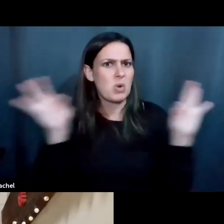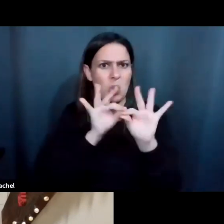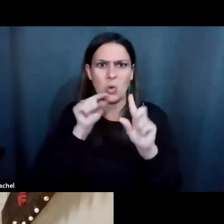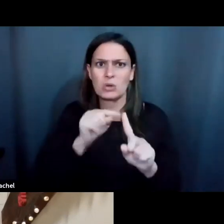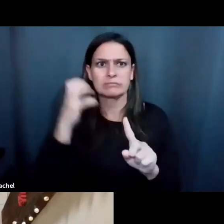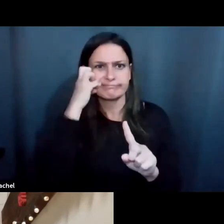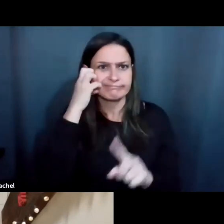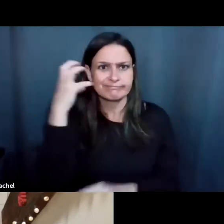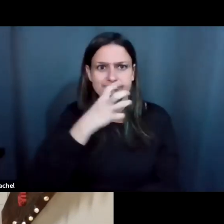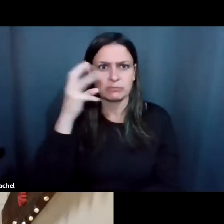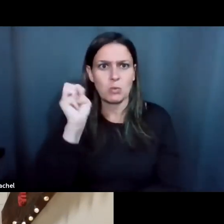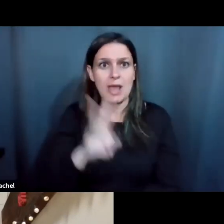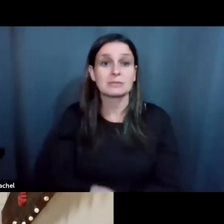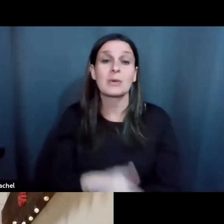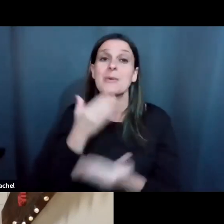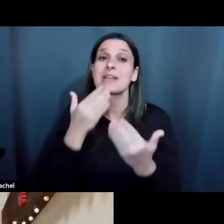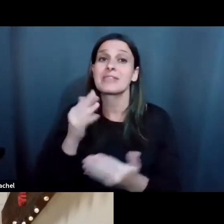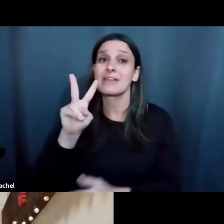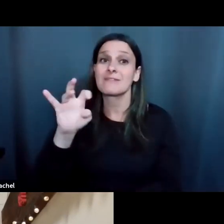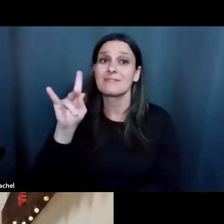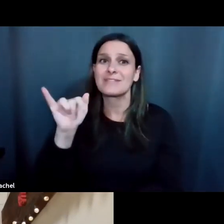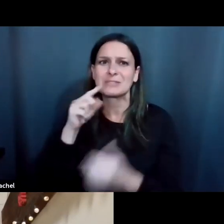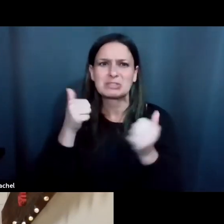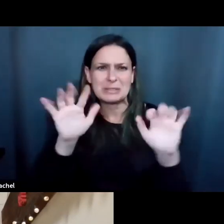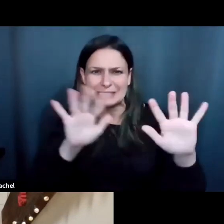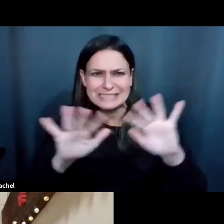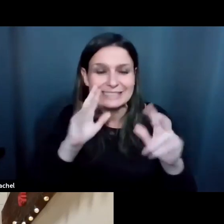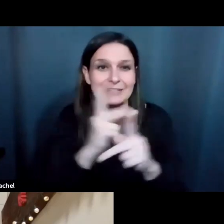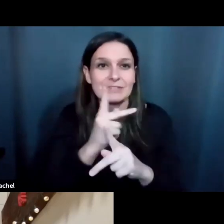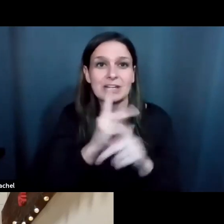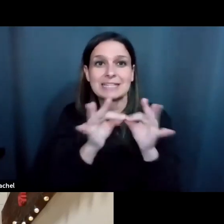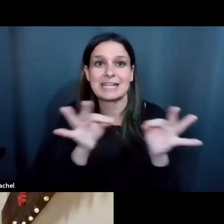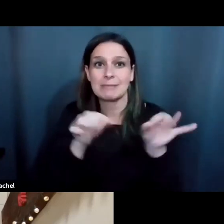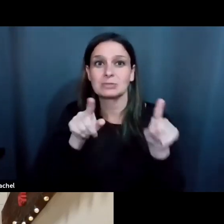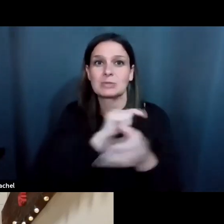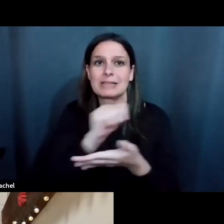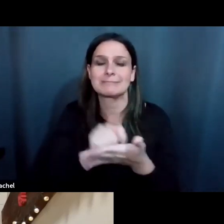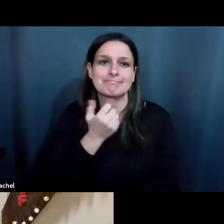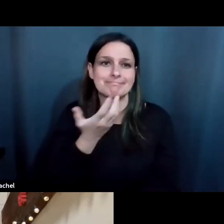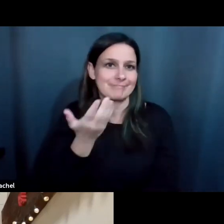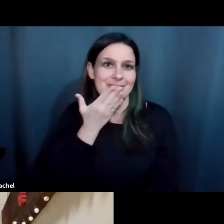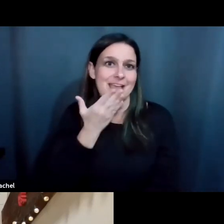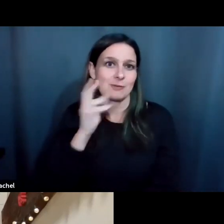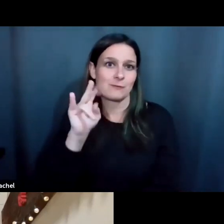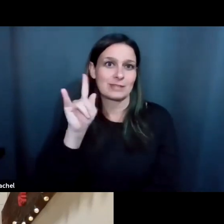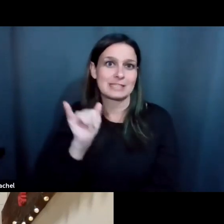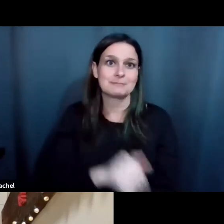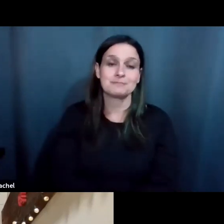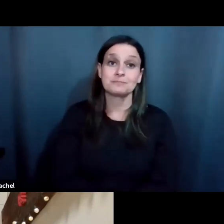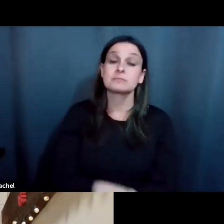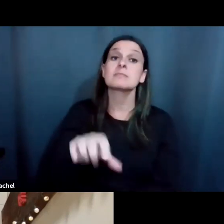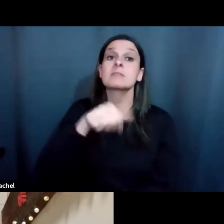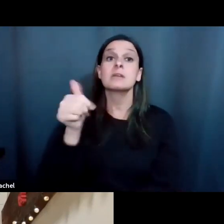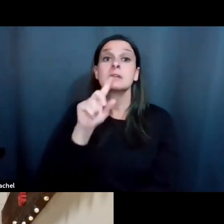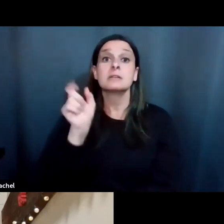So, um, I want to thank Vicki for trying to troubleshoot for us during that time. Um, there's another question.